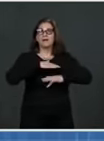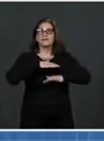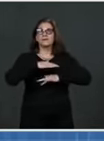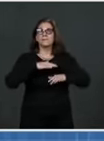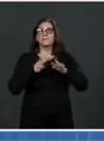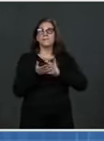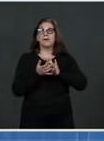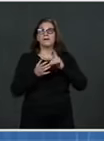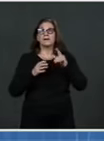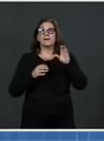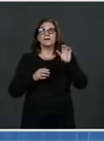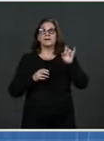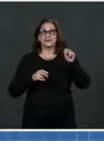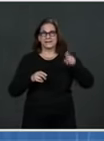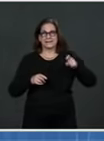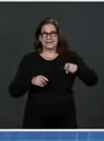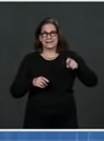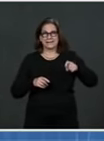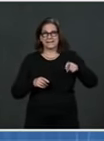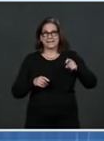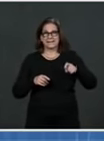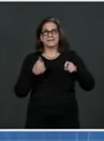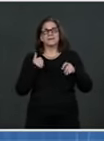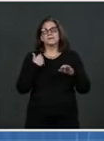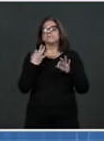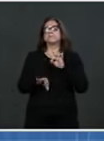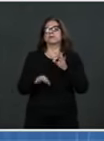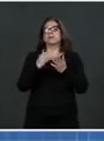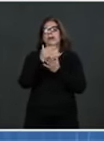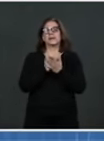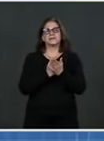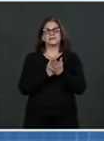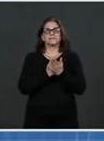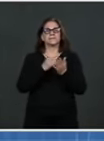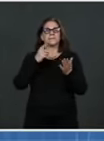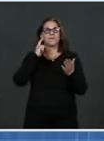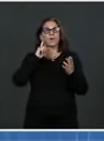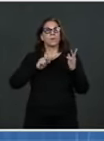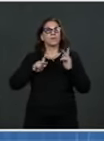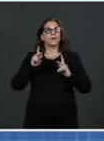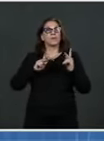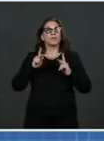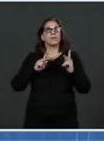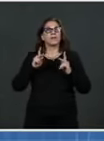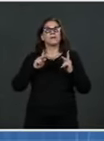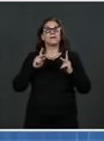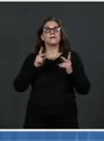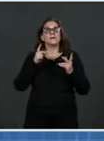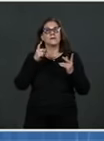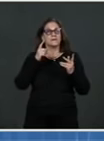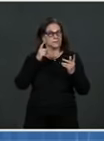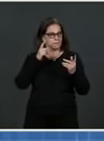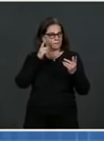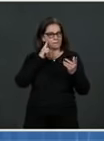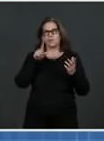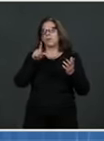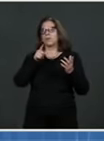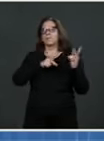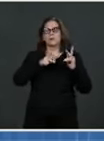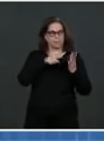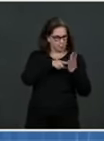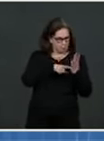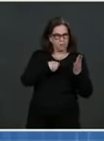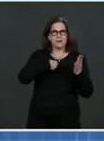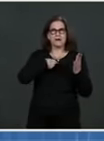have simplified the list of underlying conditions for consumers and created a new page for healthcare providers. This will make it easier for